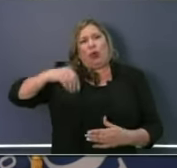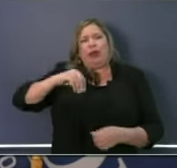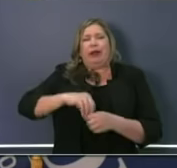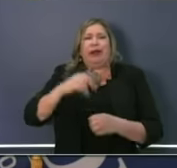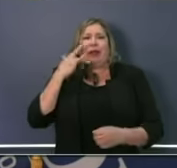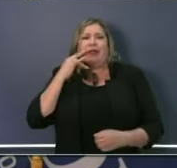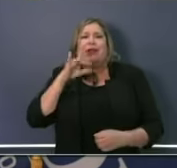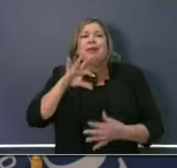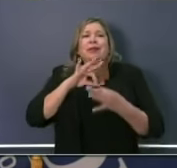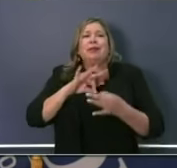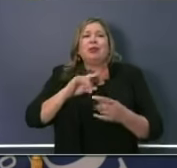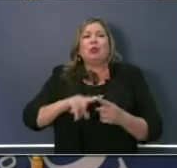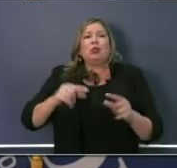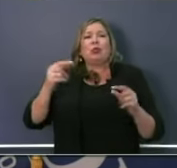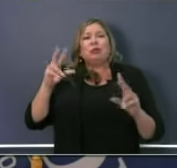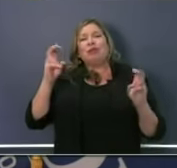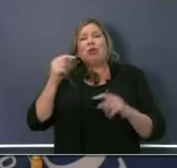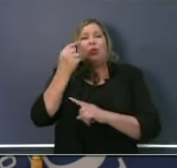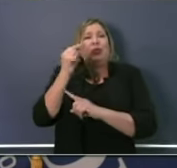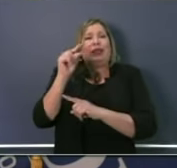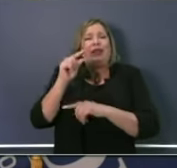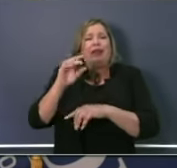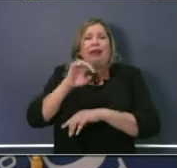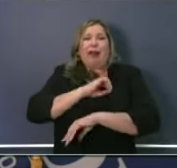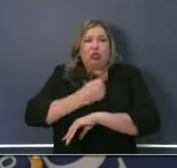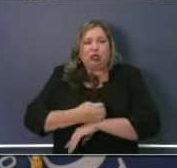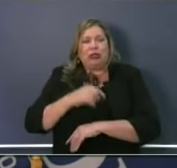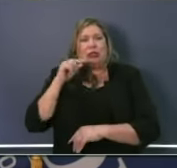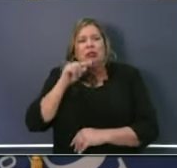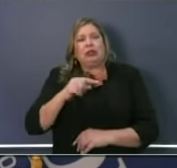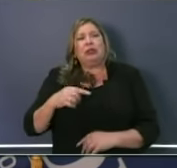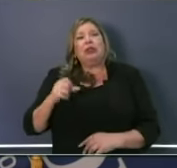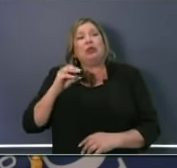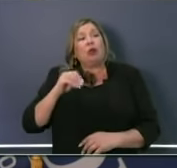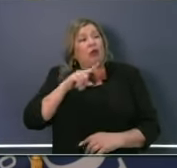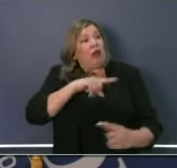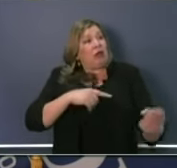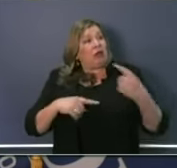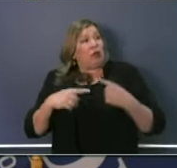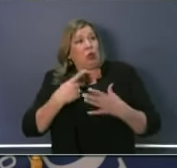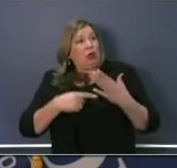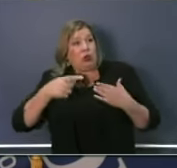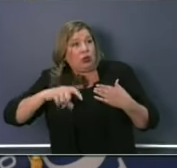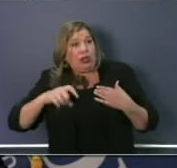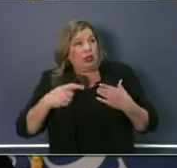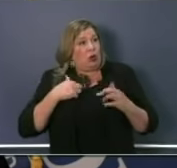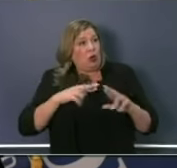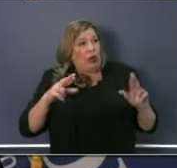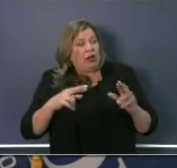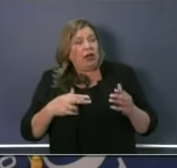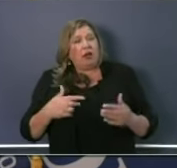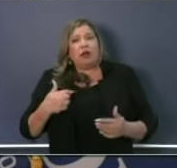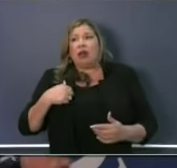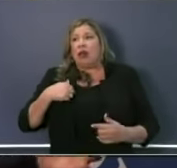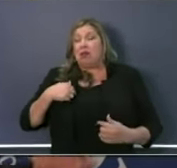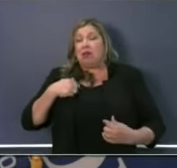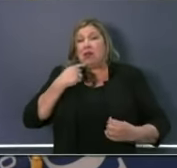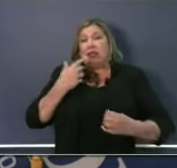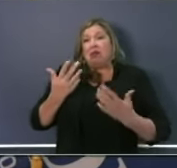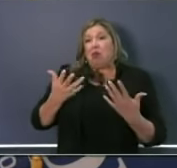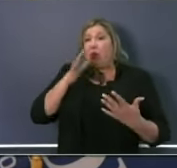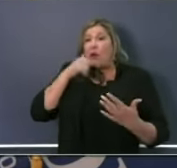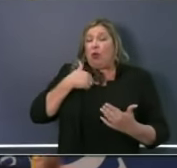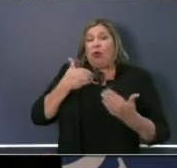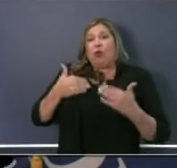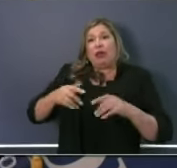green energy space. KR said, what do you need? We're ready to go. And we said, why don't we test this? You produce